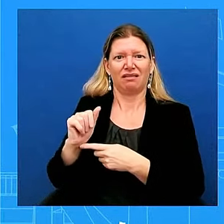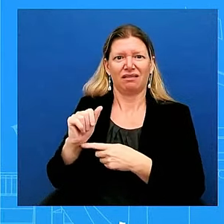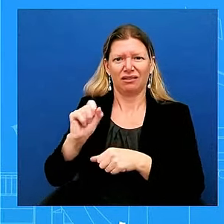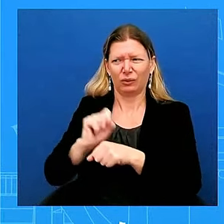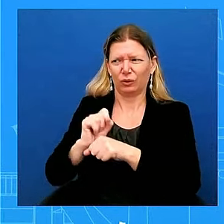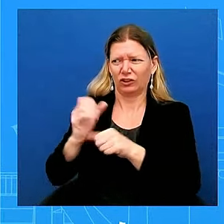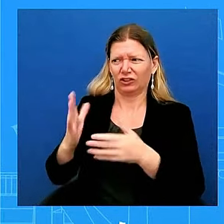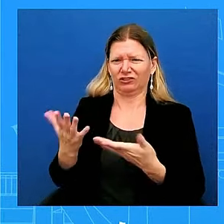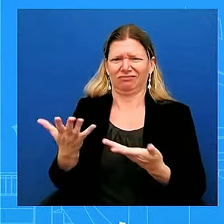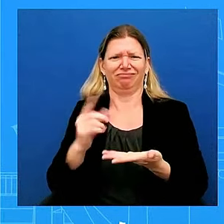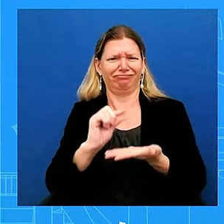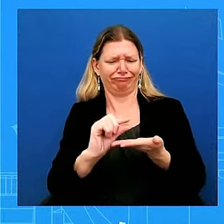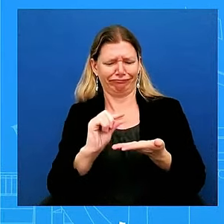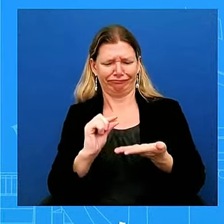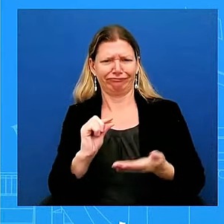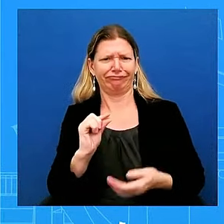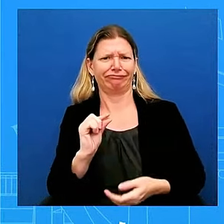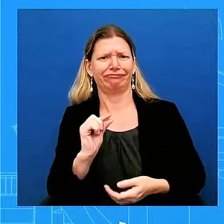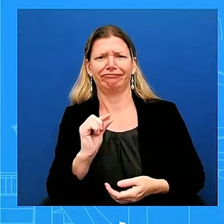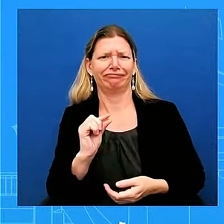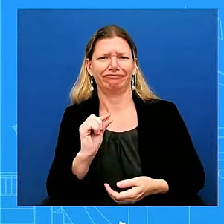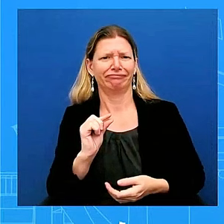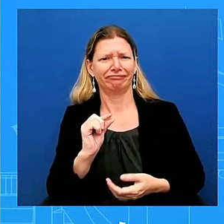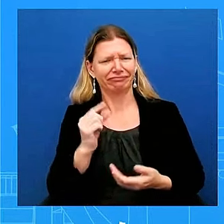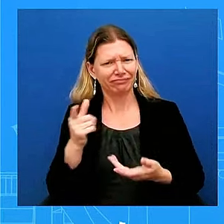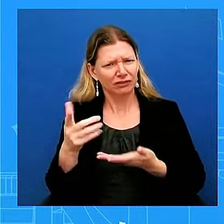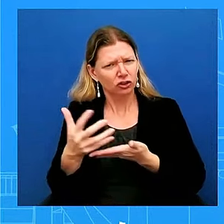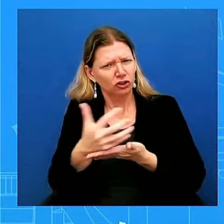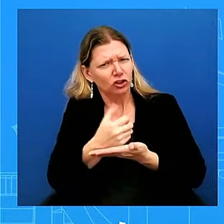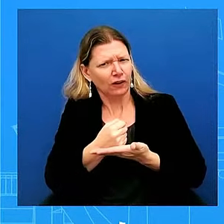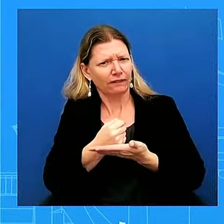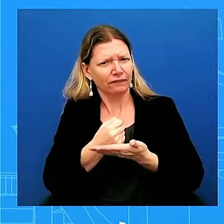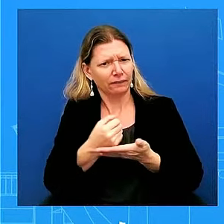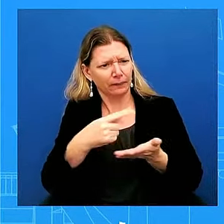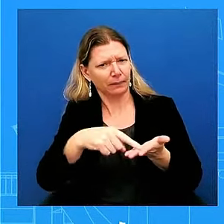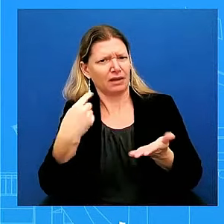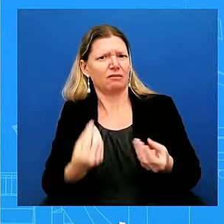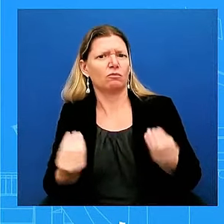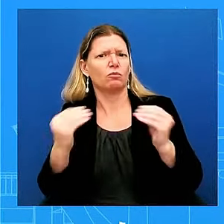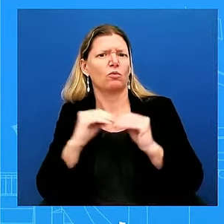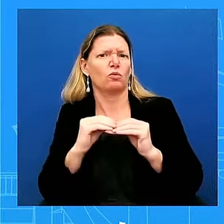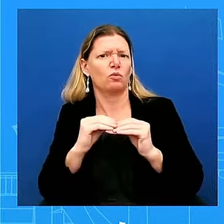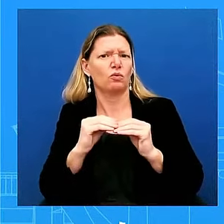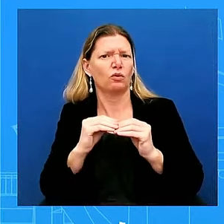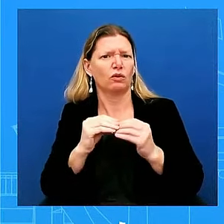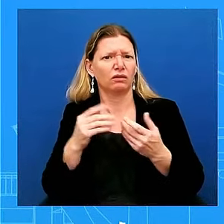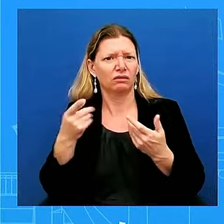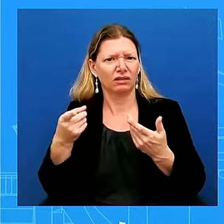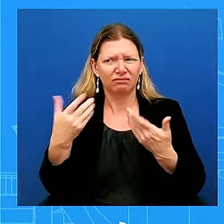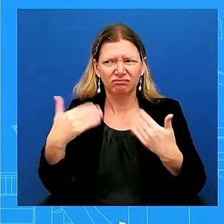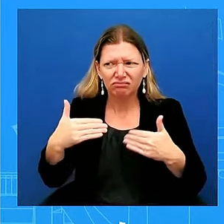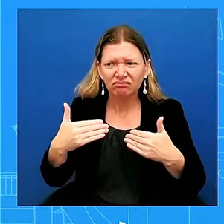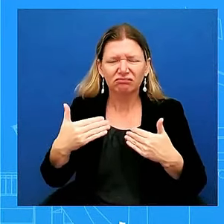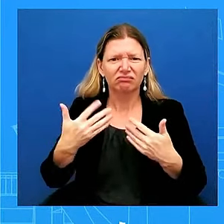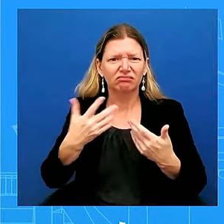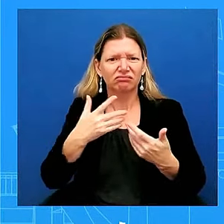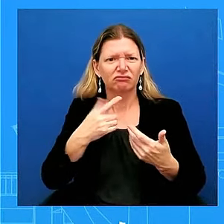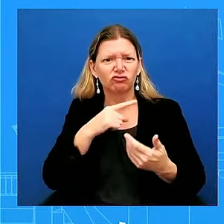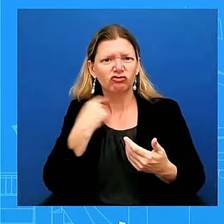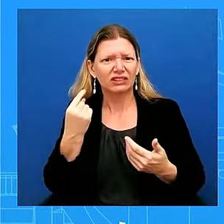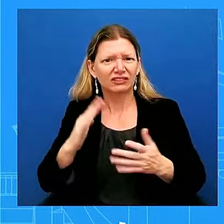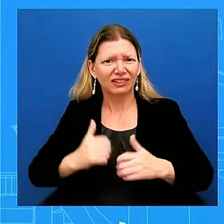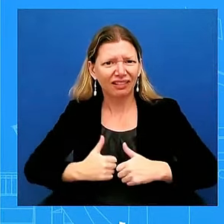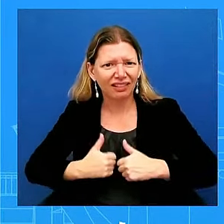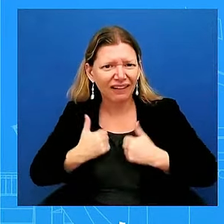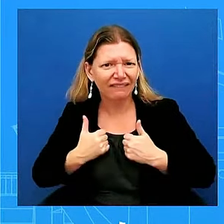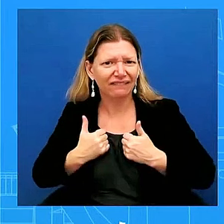they're worth. They deserve that. They put their lives at risk during – you know, they worked – you